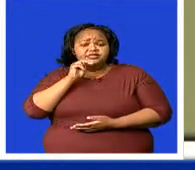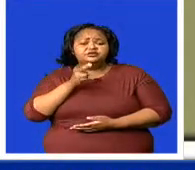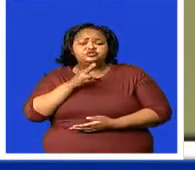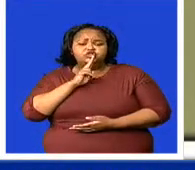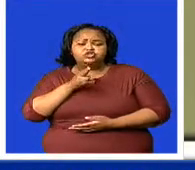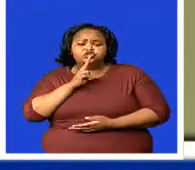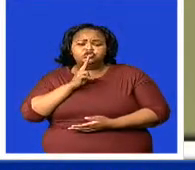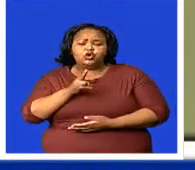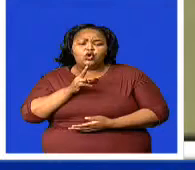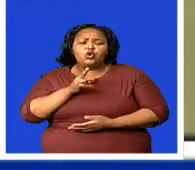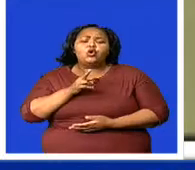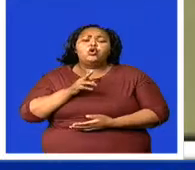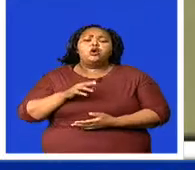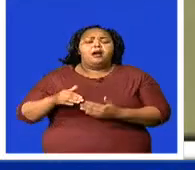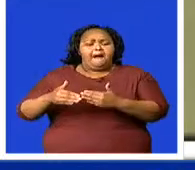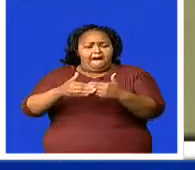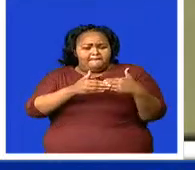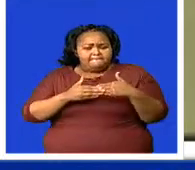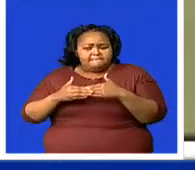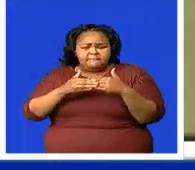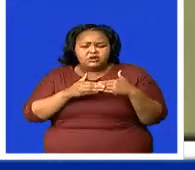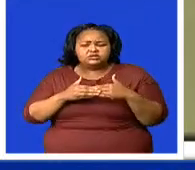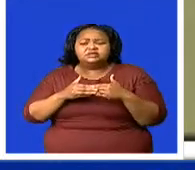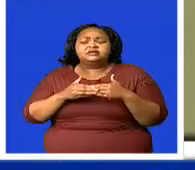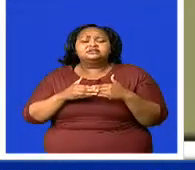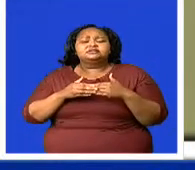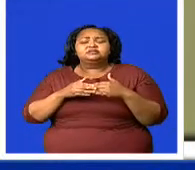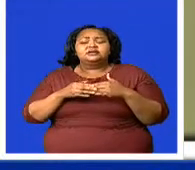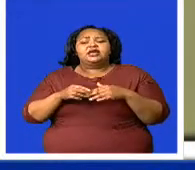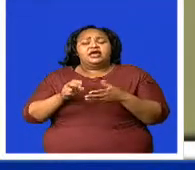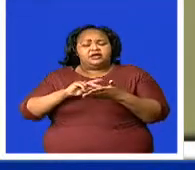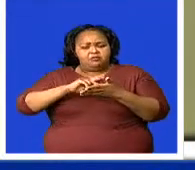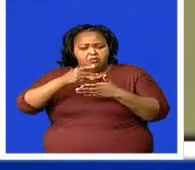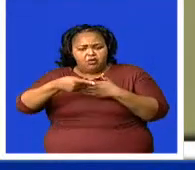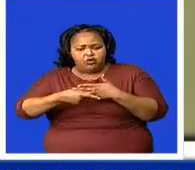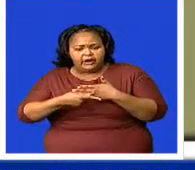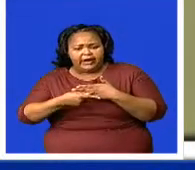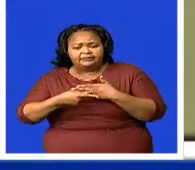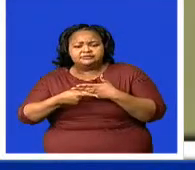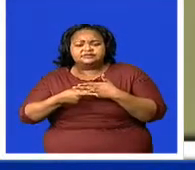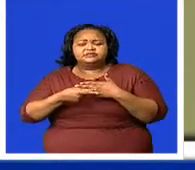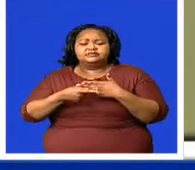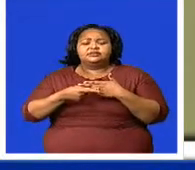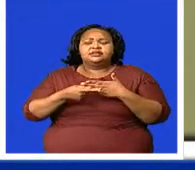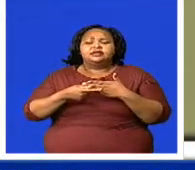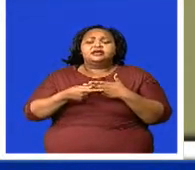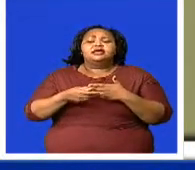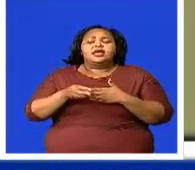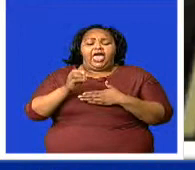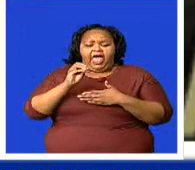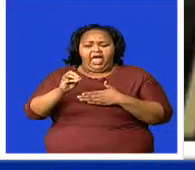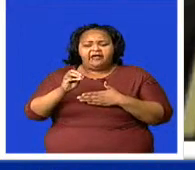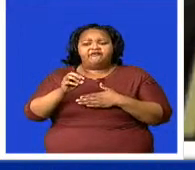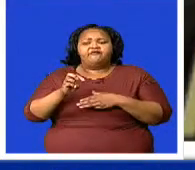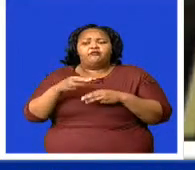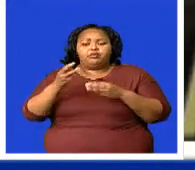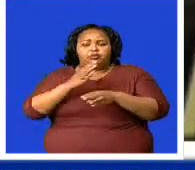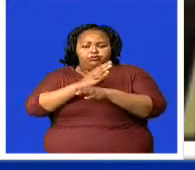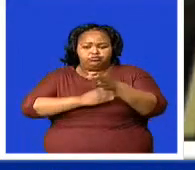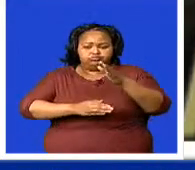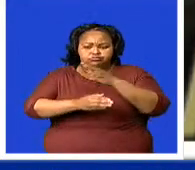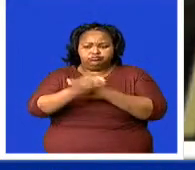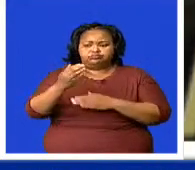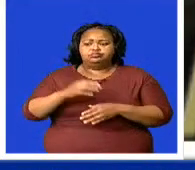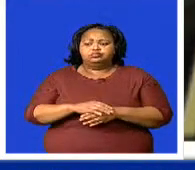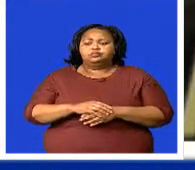the vulnerable and social protection services and programs are provided efficiently and cost-effectively. The President of the